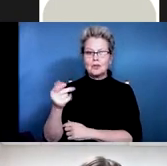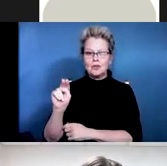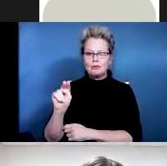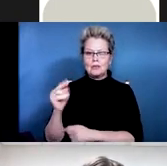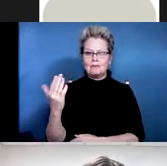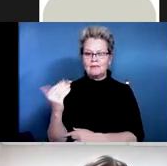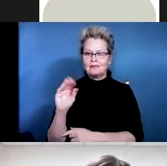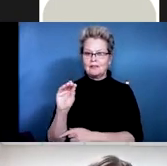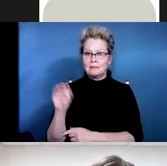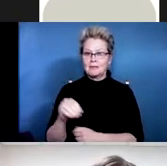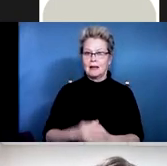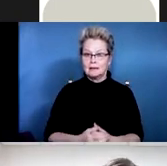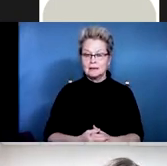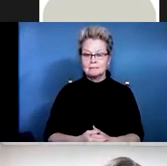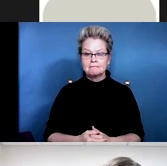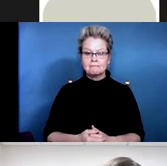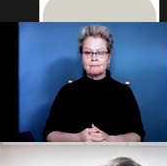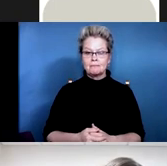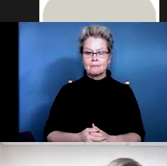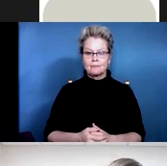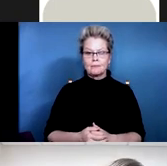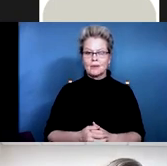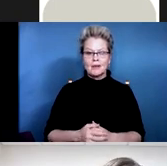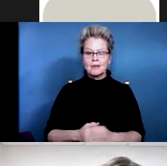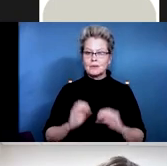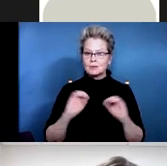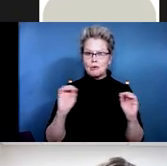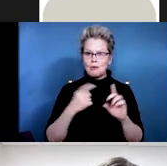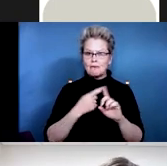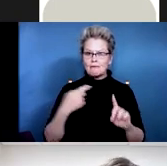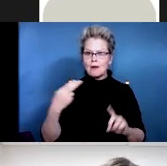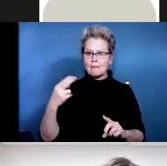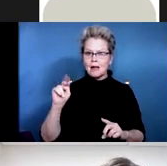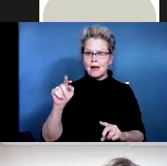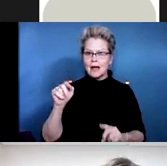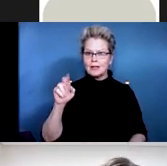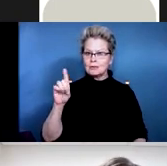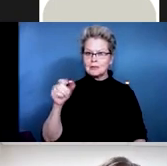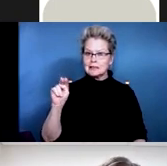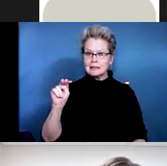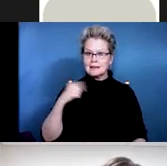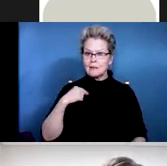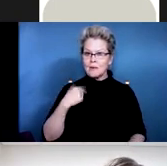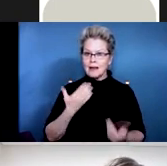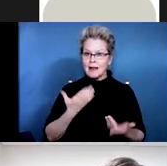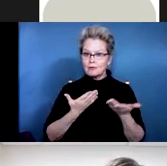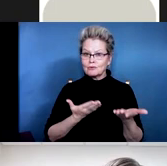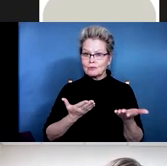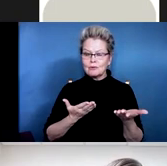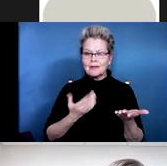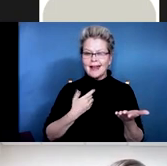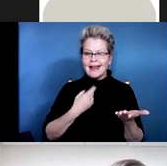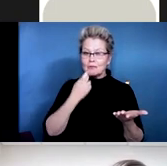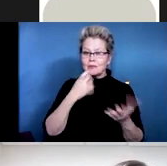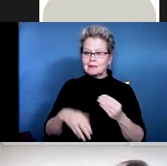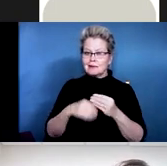15%. Um, we've never served anybody from Hunterdon County, um, and we just added Monmouth and Ocean County, and